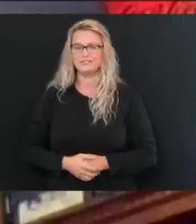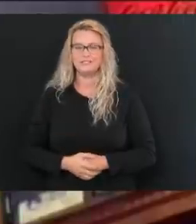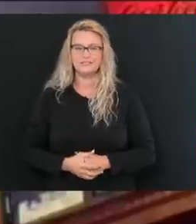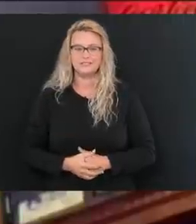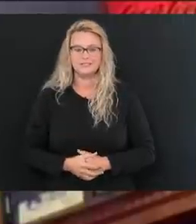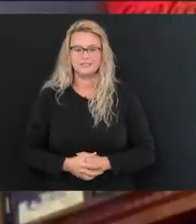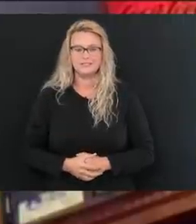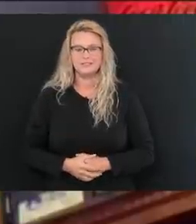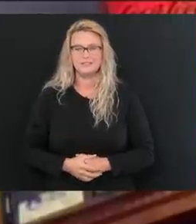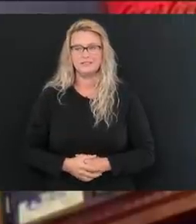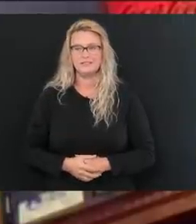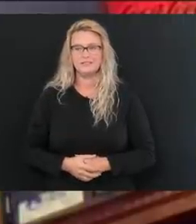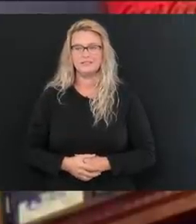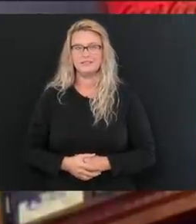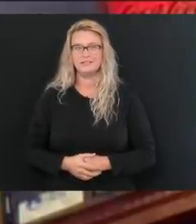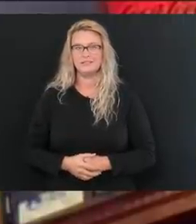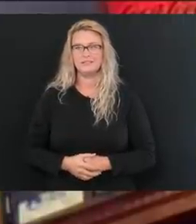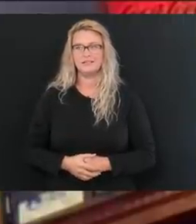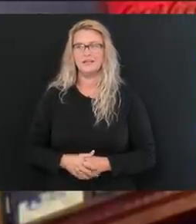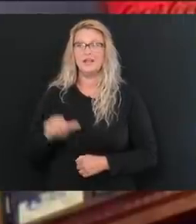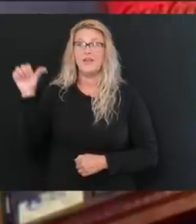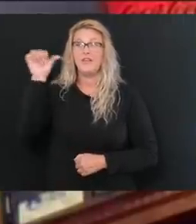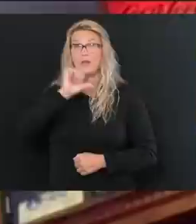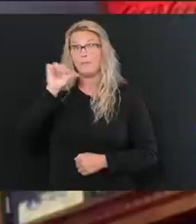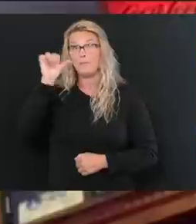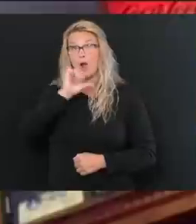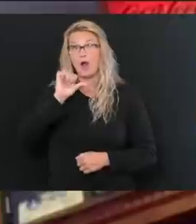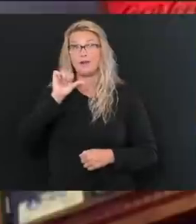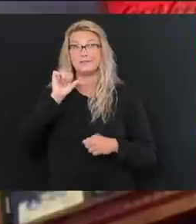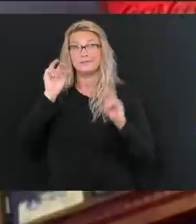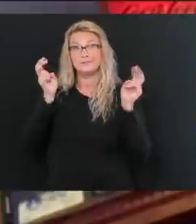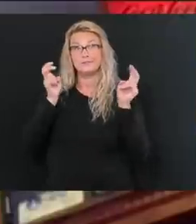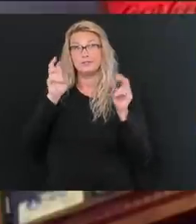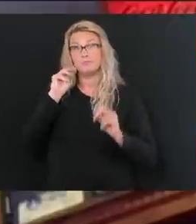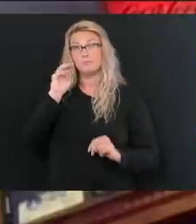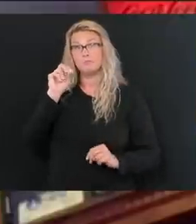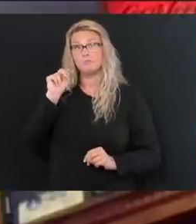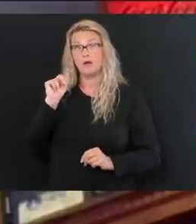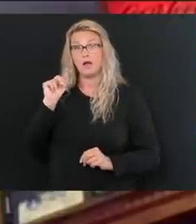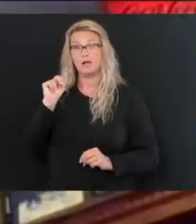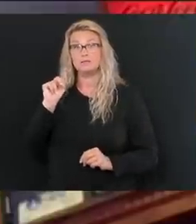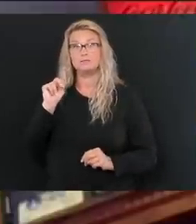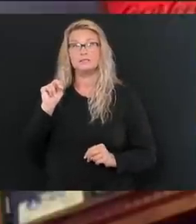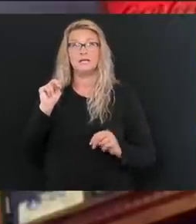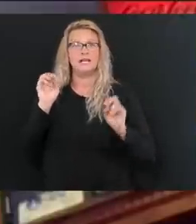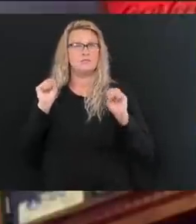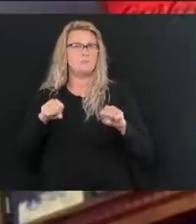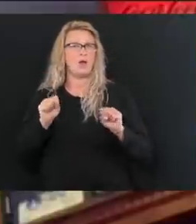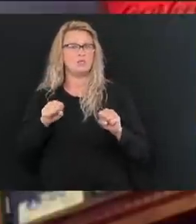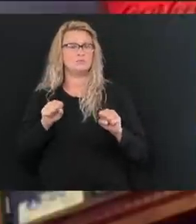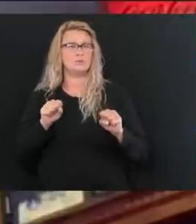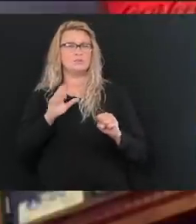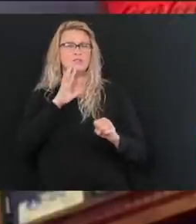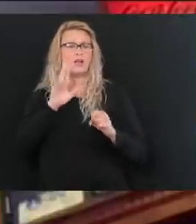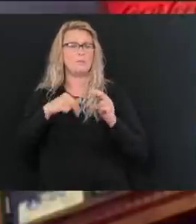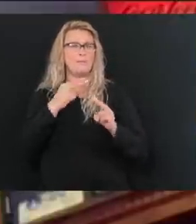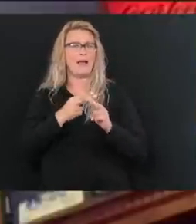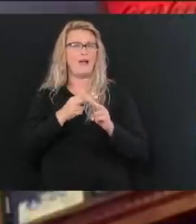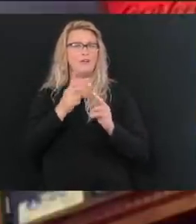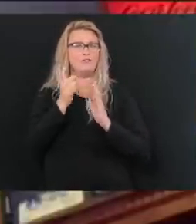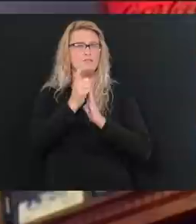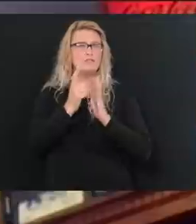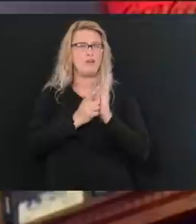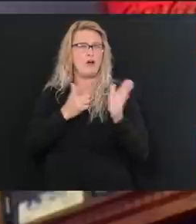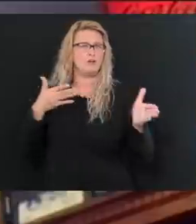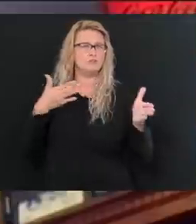on the Mon County bar topic, and if it's possible to set aside the lawsuit, uh, what would be the, uh, benchmark